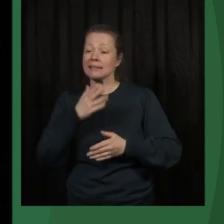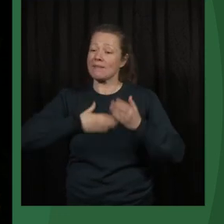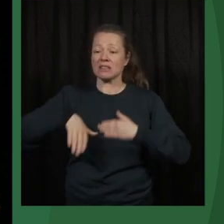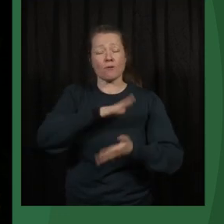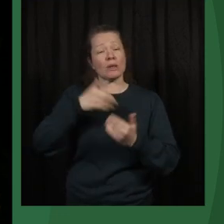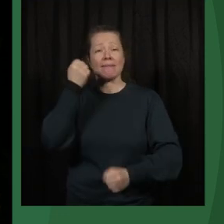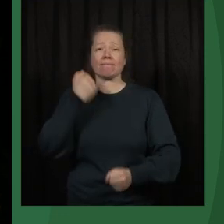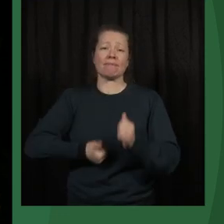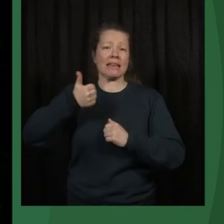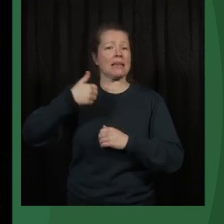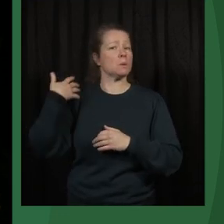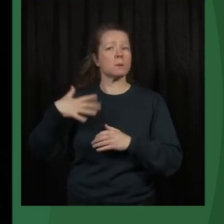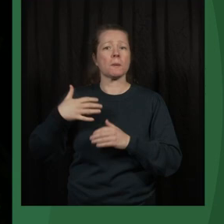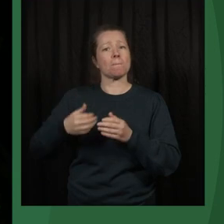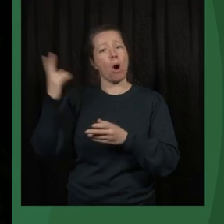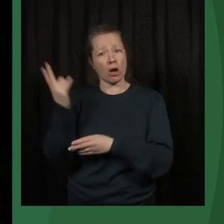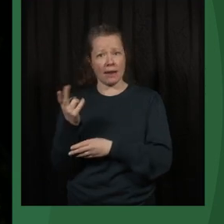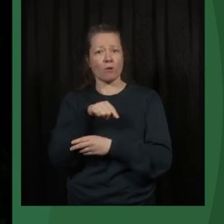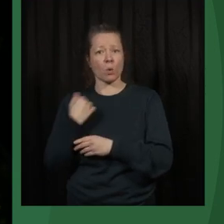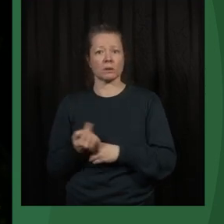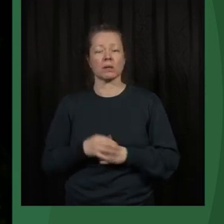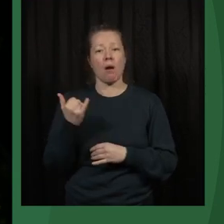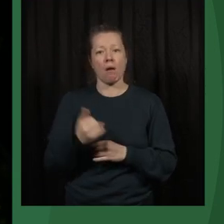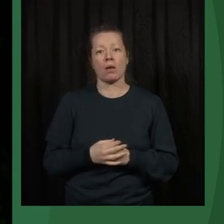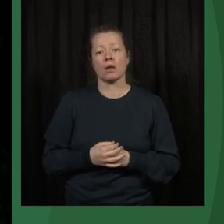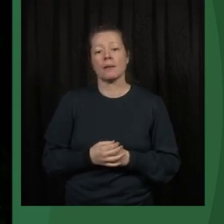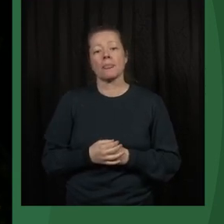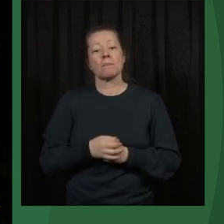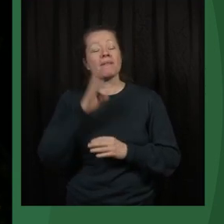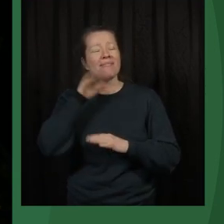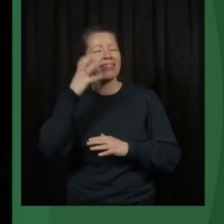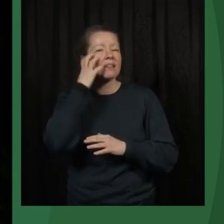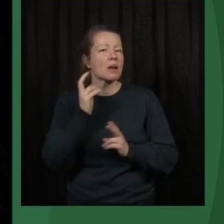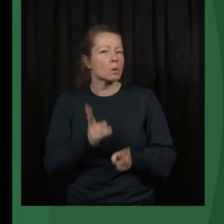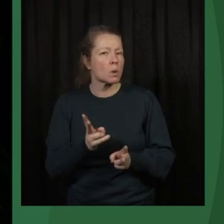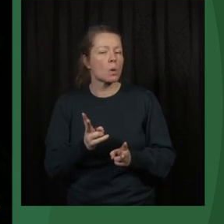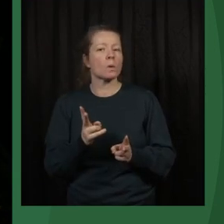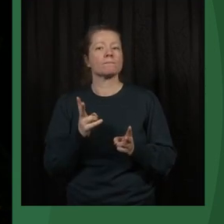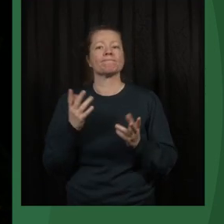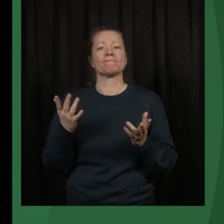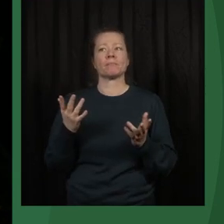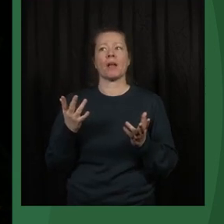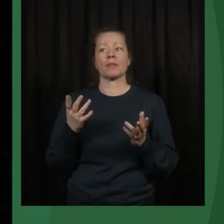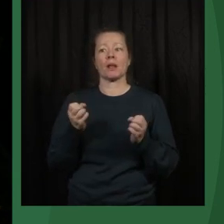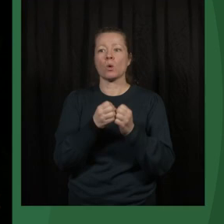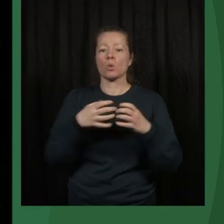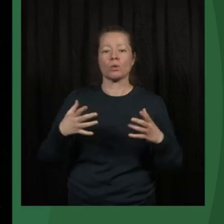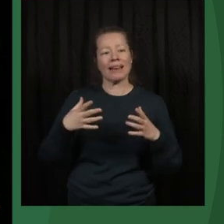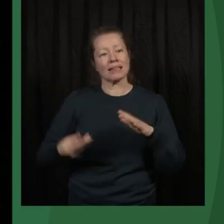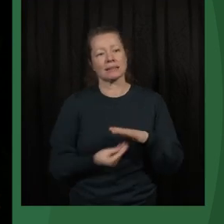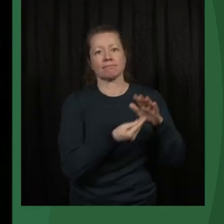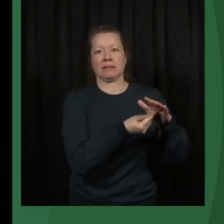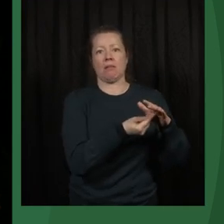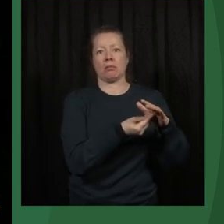partner. The fourth thing I think we know also, unfortunately, that, well, you know, development assistance can be